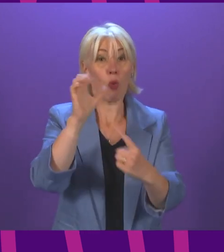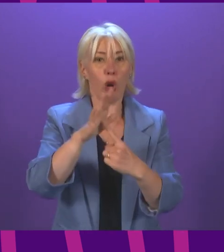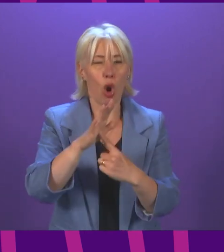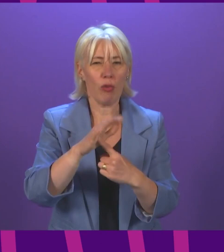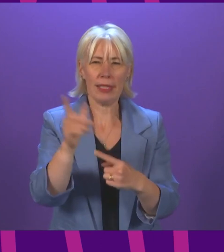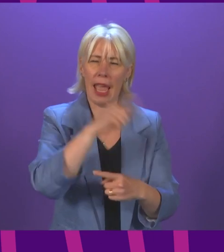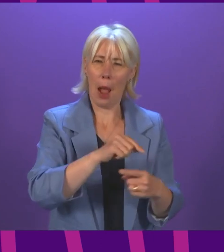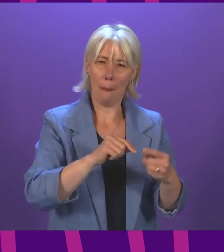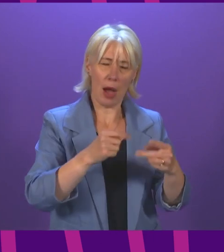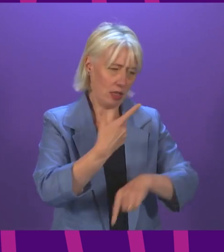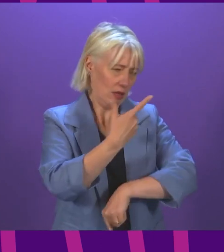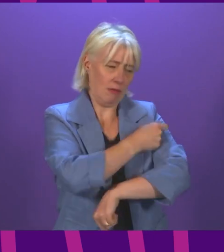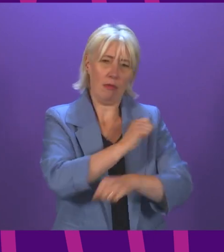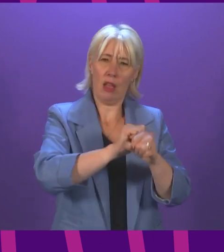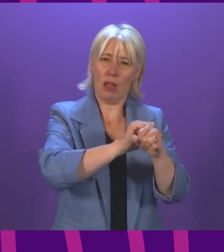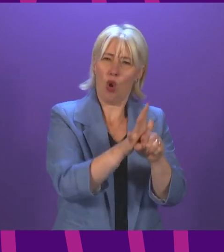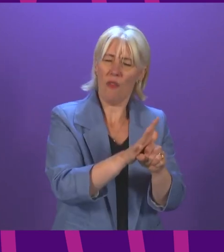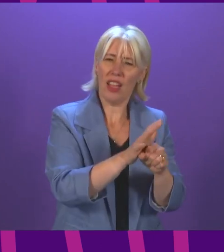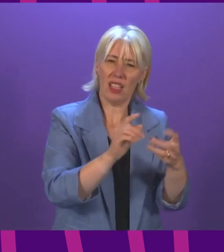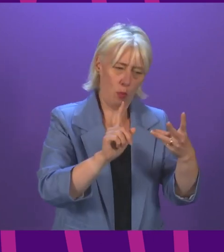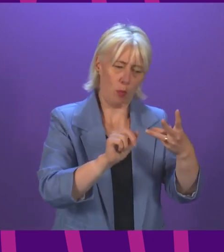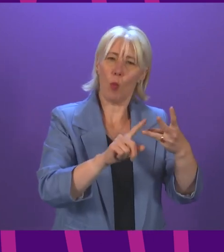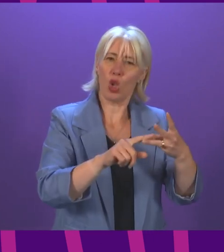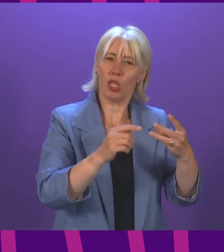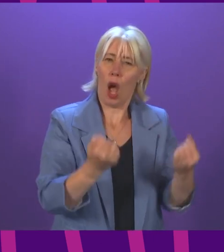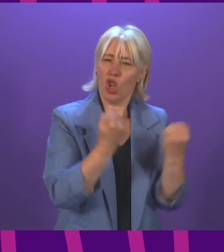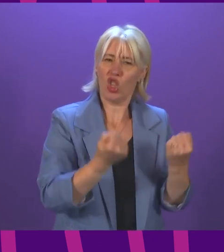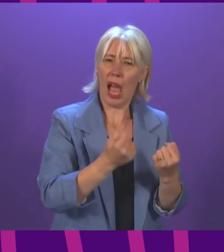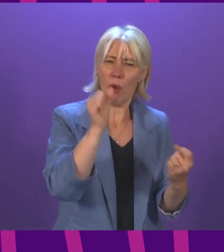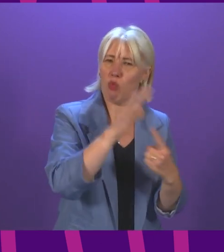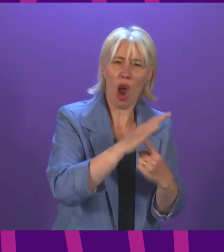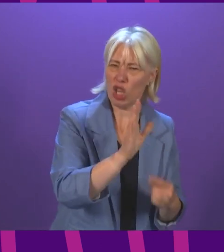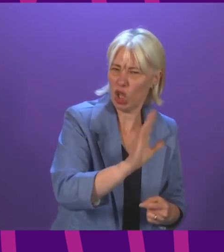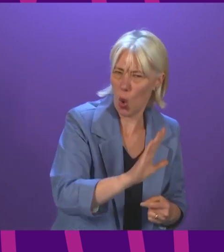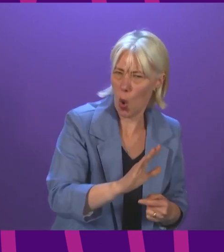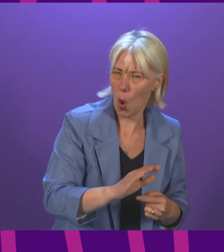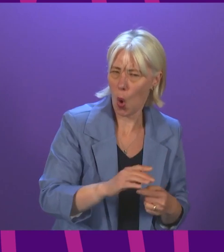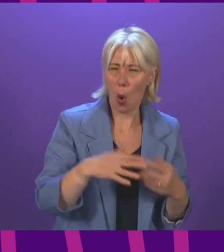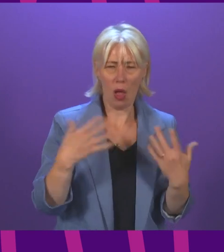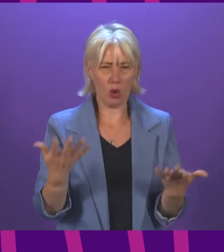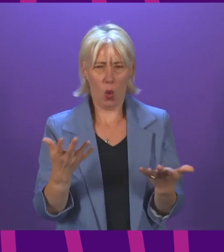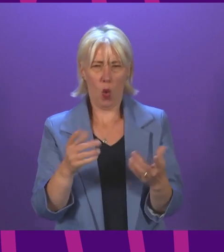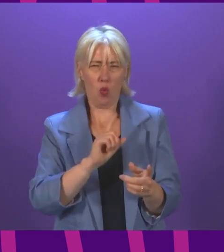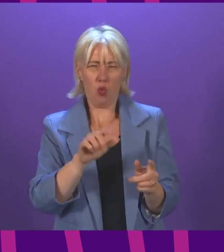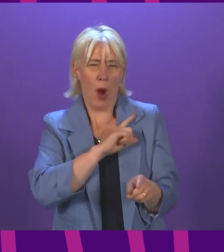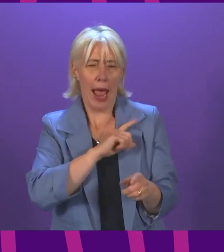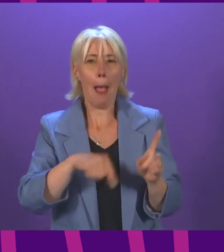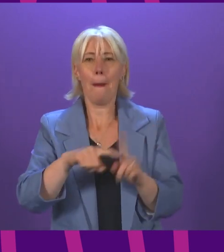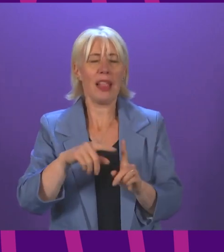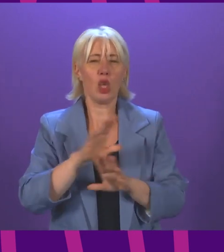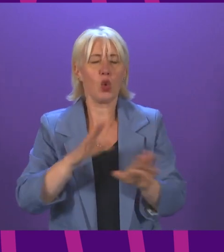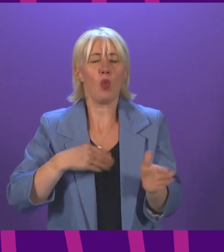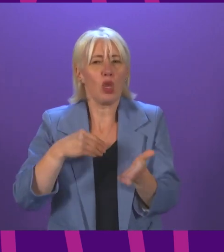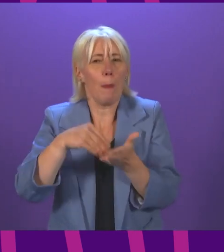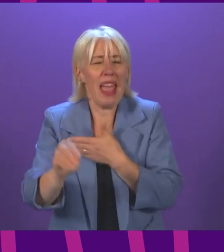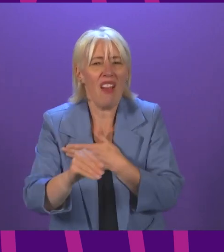Will the Cabinet Secretary look again at this decision and also commit to not introducing charges for lateral flow tests? I would have real